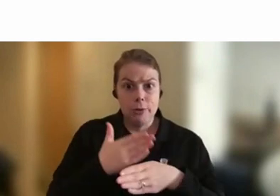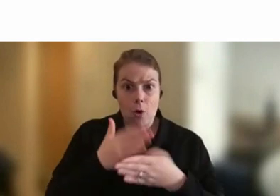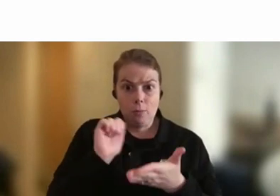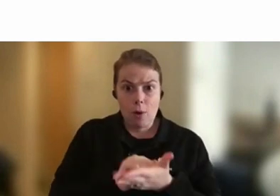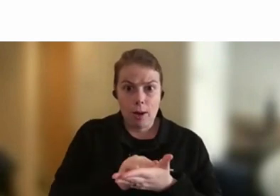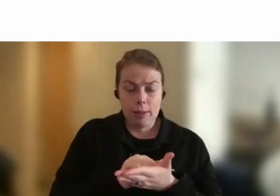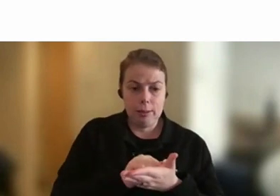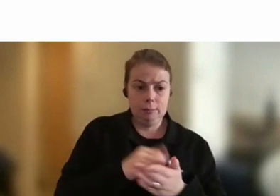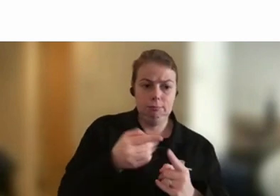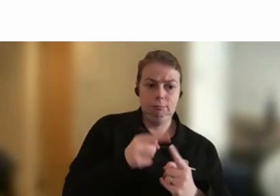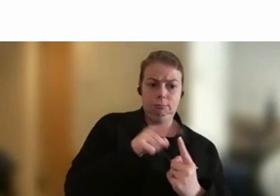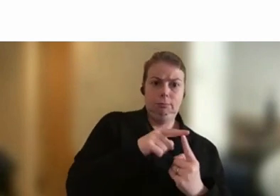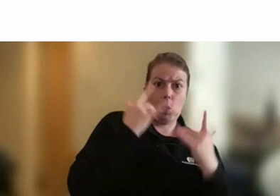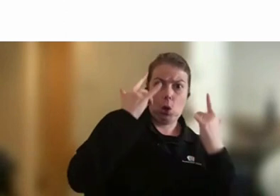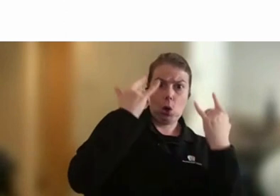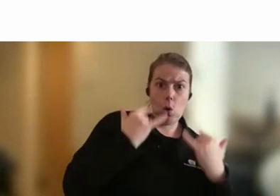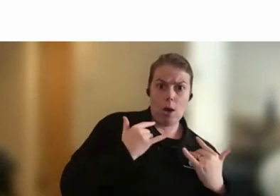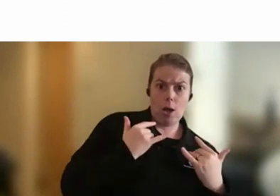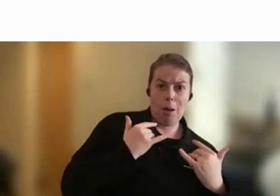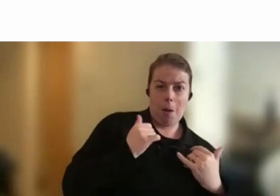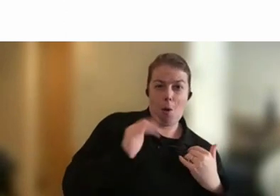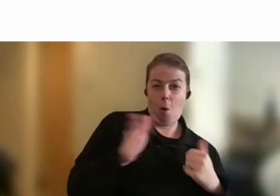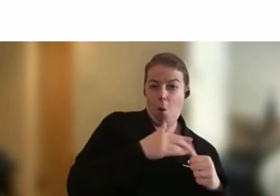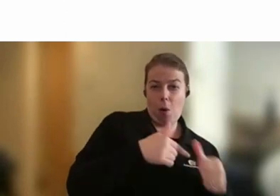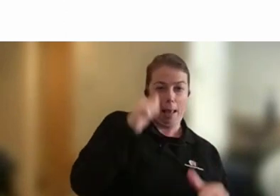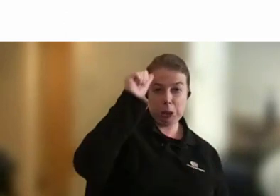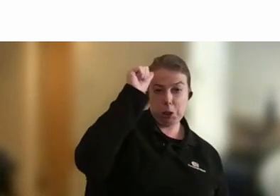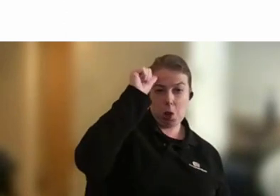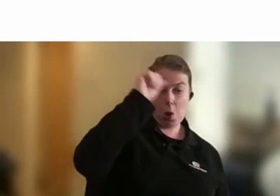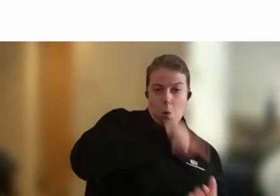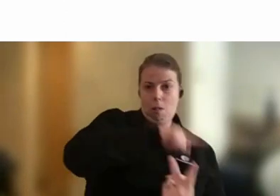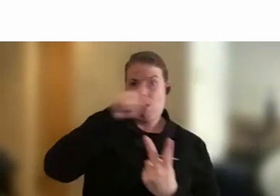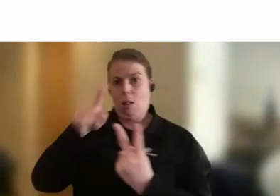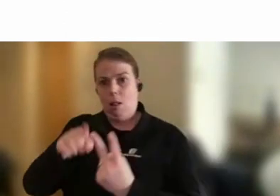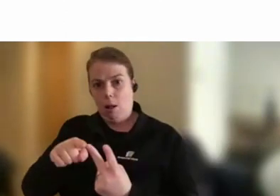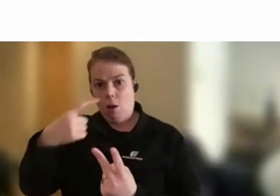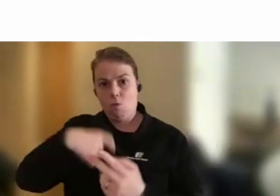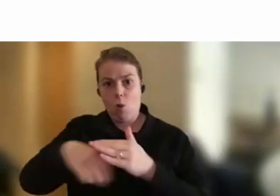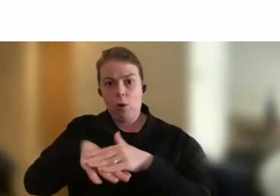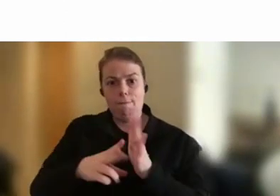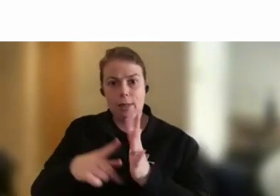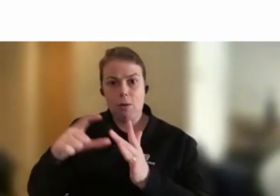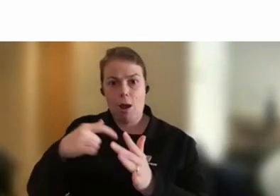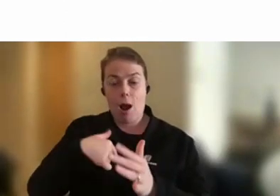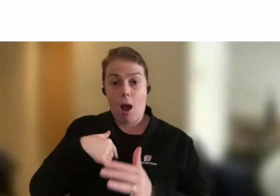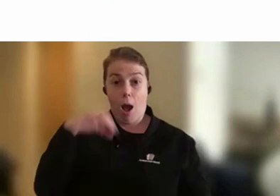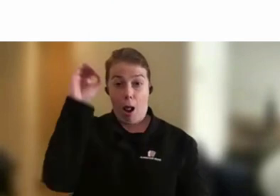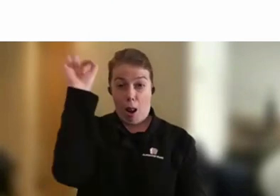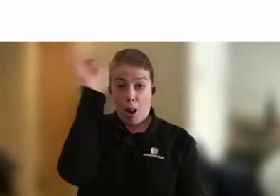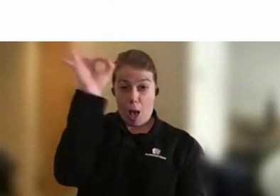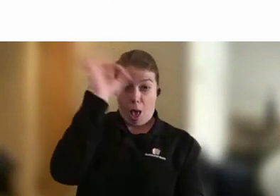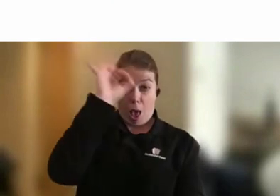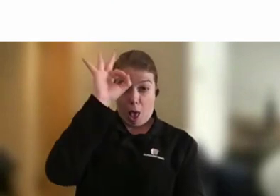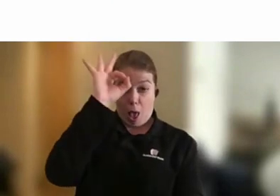lawyer type who knew all the answers to a role in Victoria where I knew nothing, right?